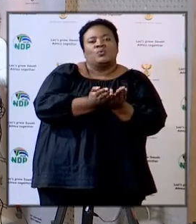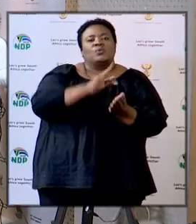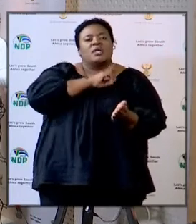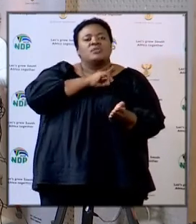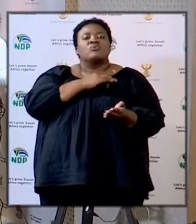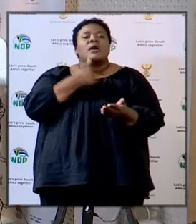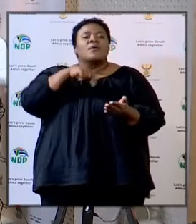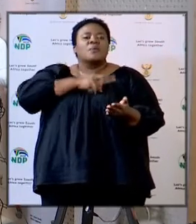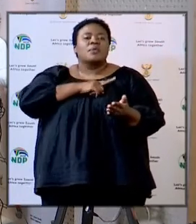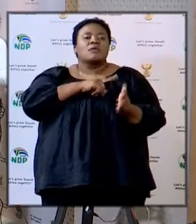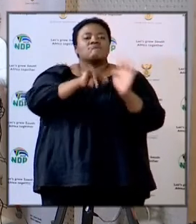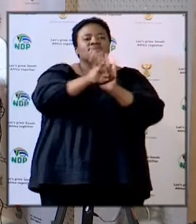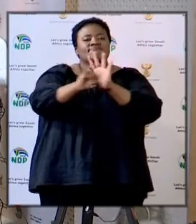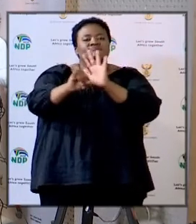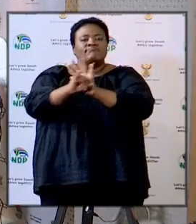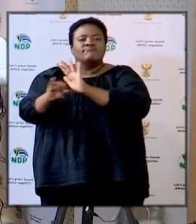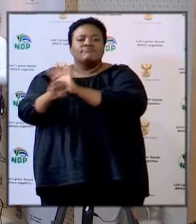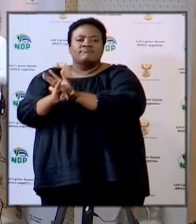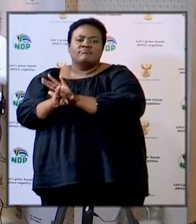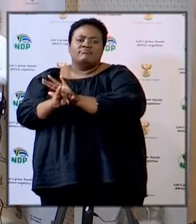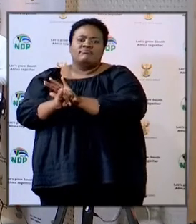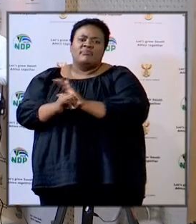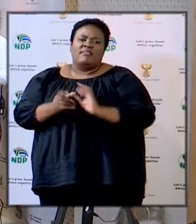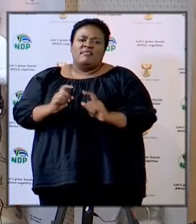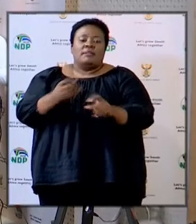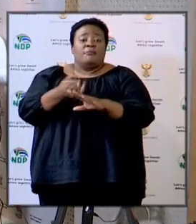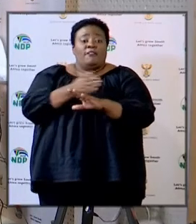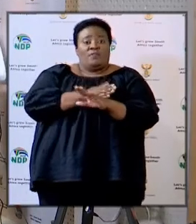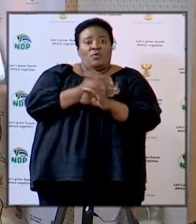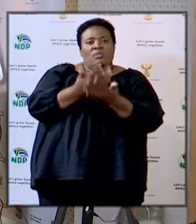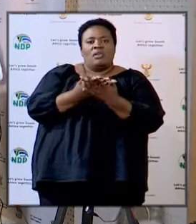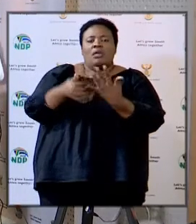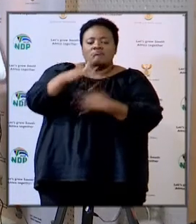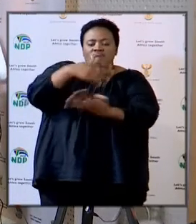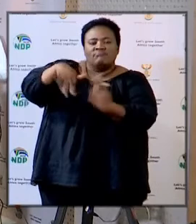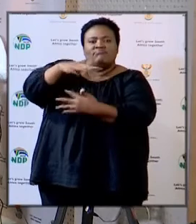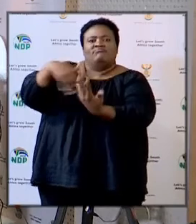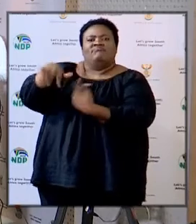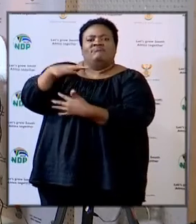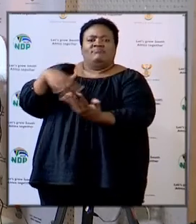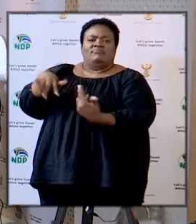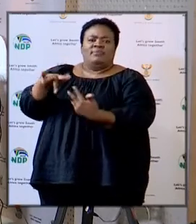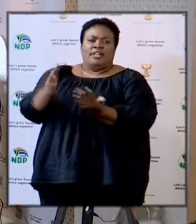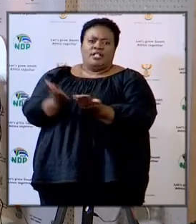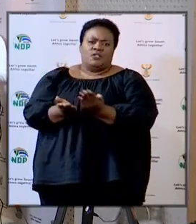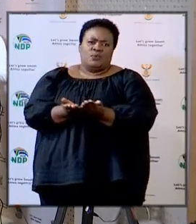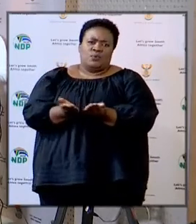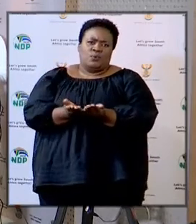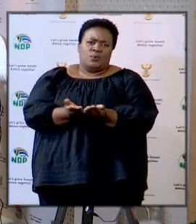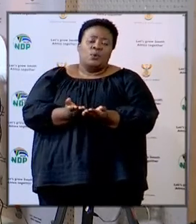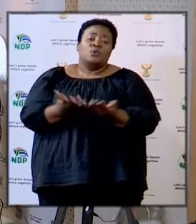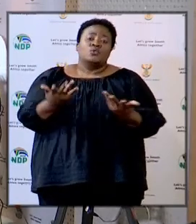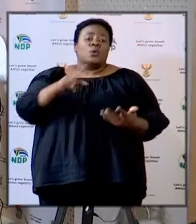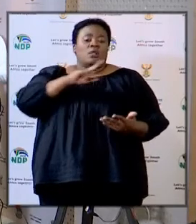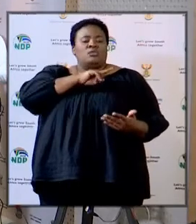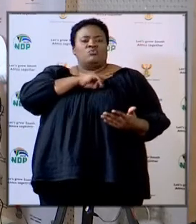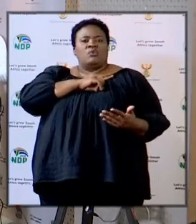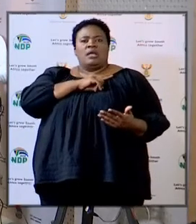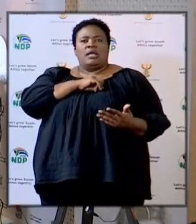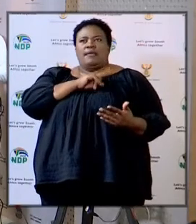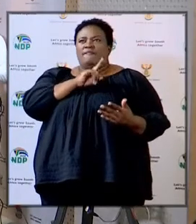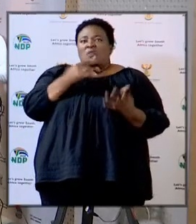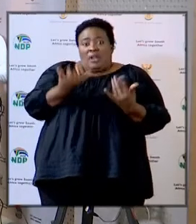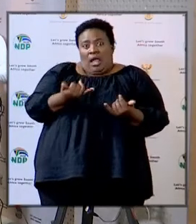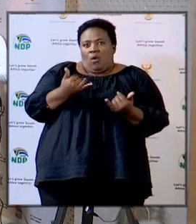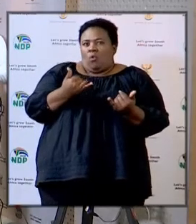the reason why we could pick them up before they could proceed to be part of the schooling population so that's why we've got 30